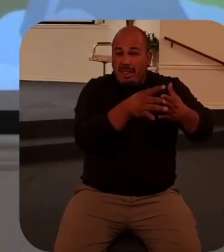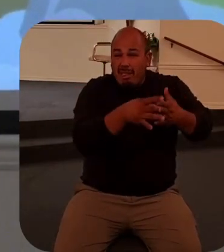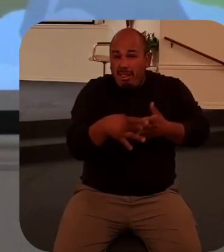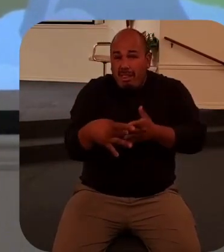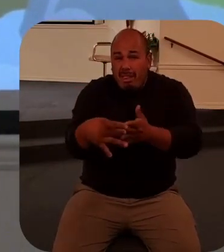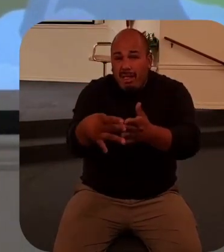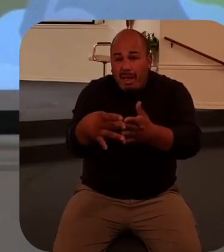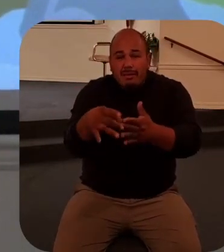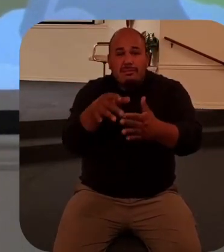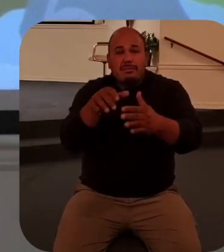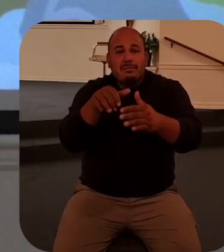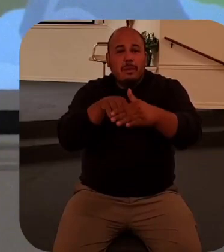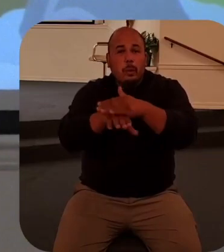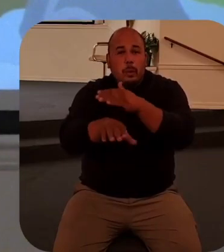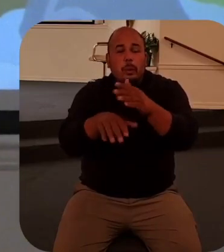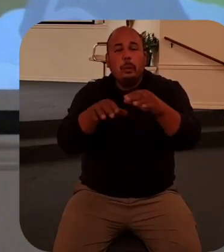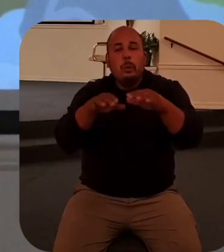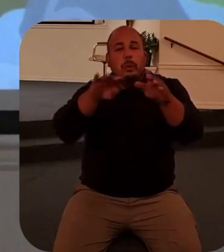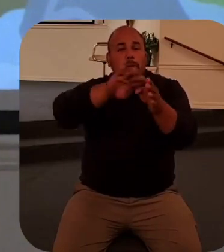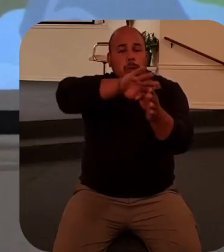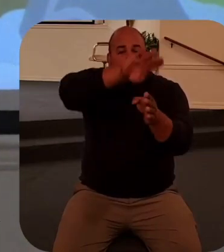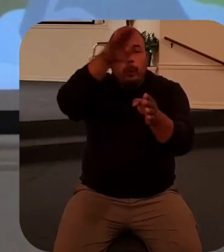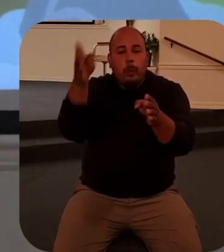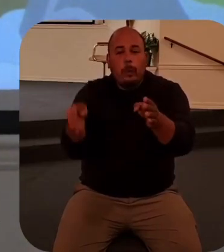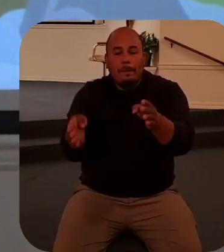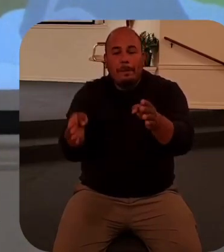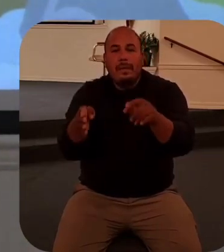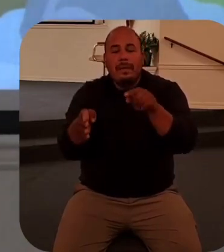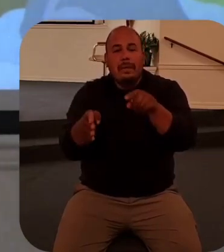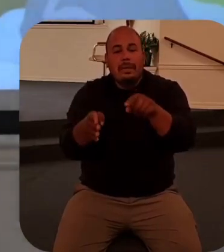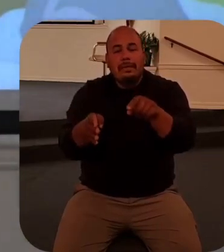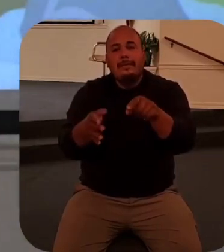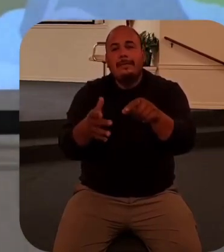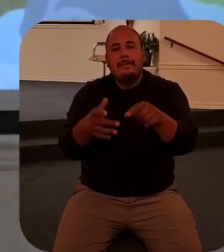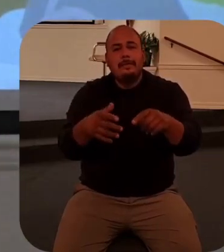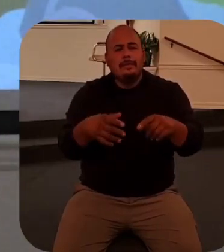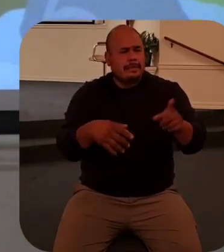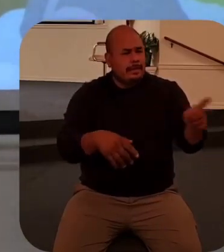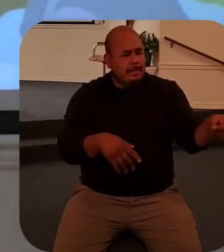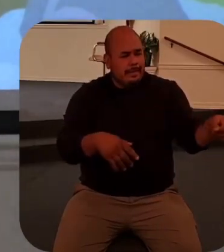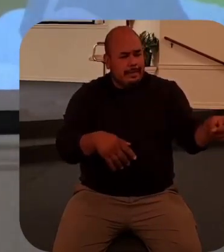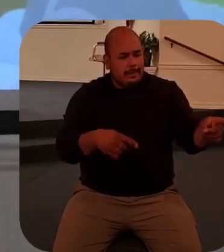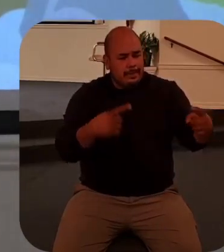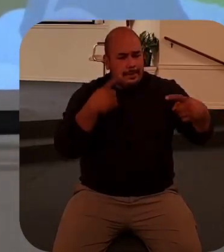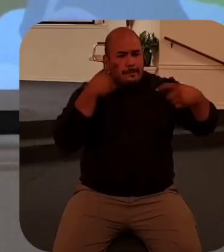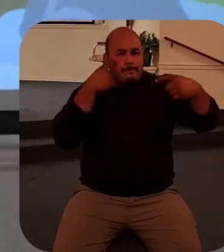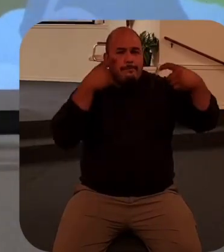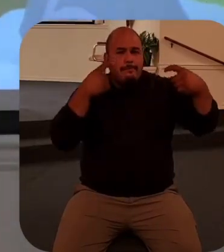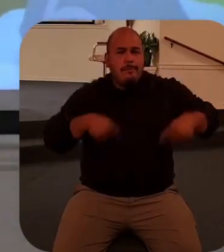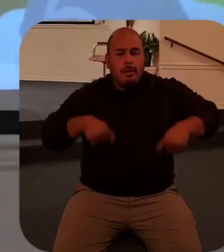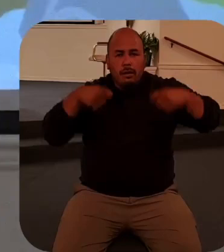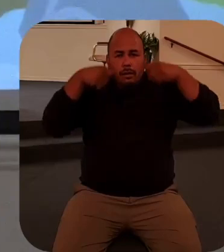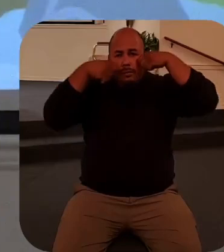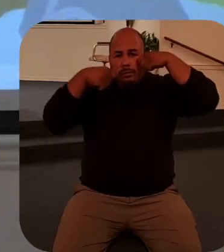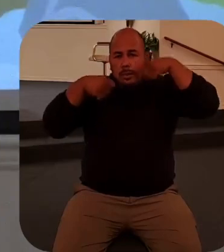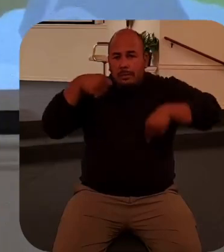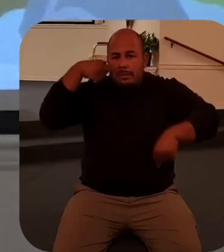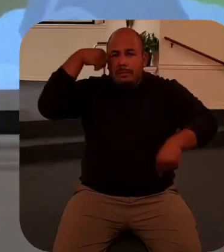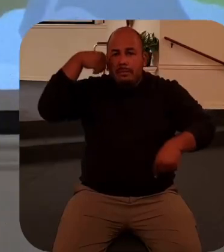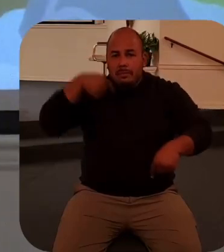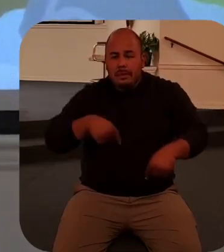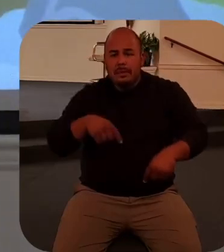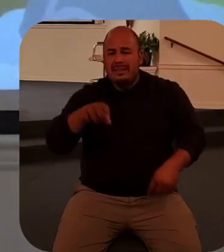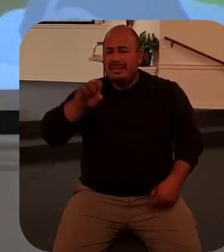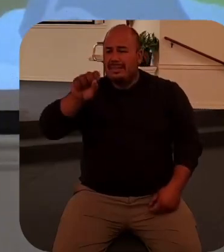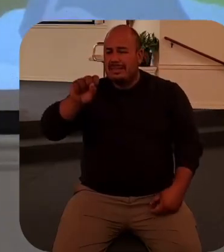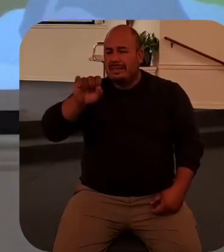that caused him to be troubled inside and caused tears to stream from his eyes sympathy yes but